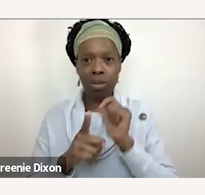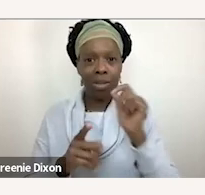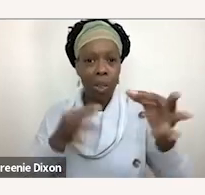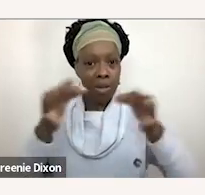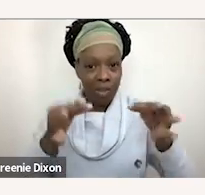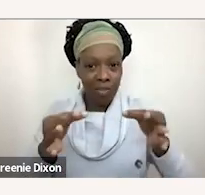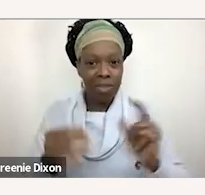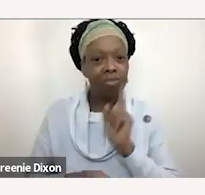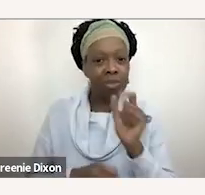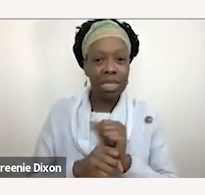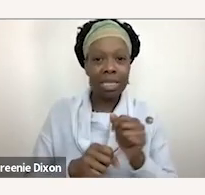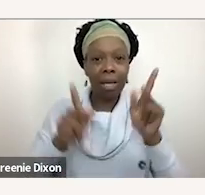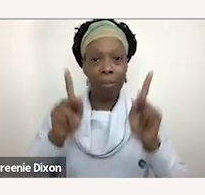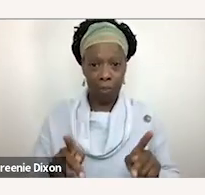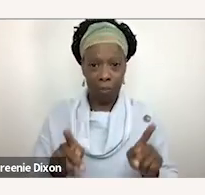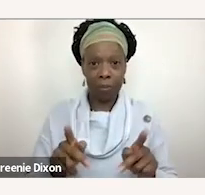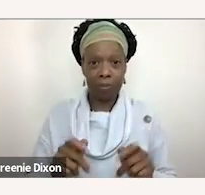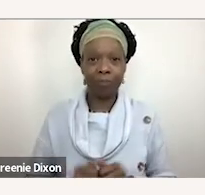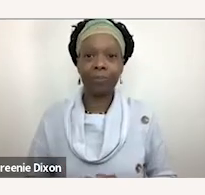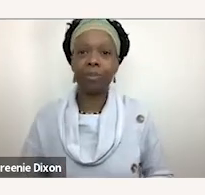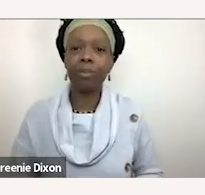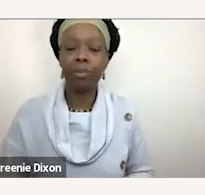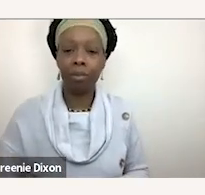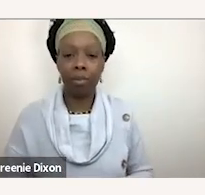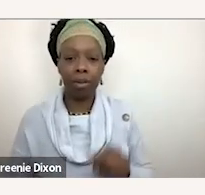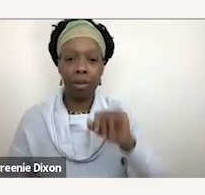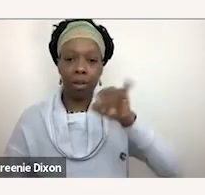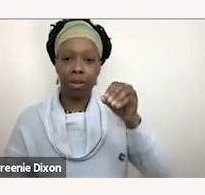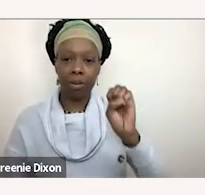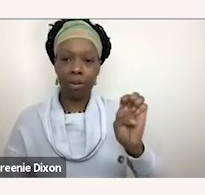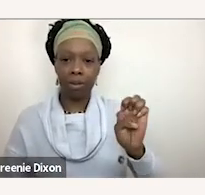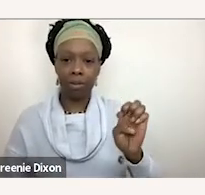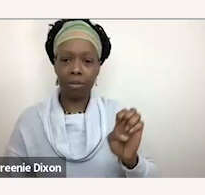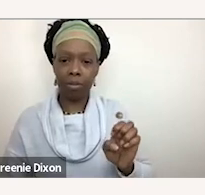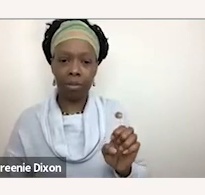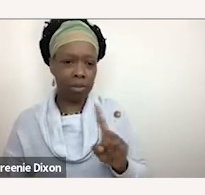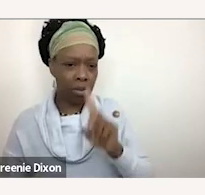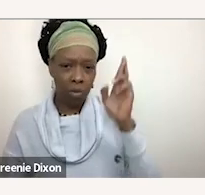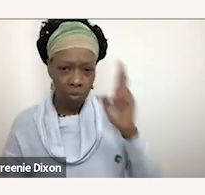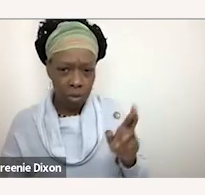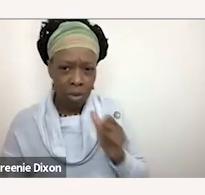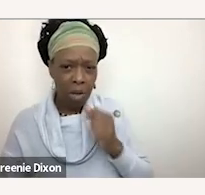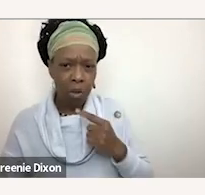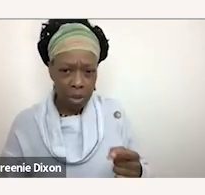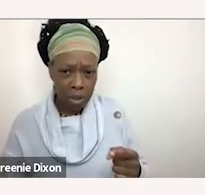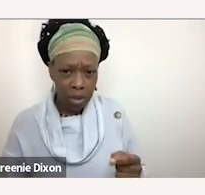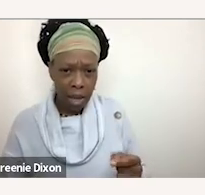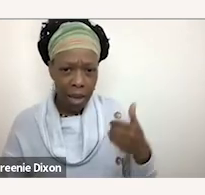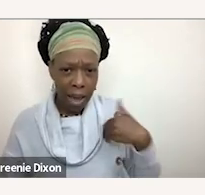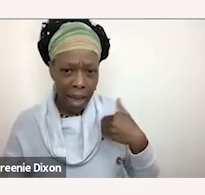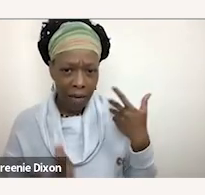rachel do you have you i mean i'm and i'm not going to say have you because i know you have um